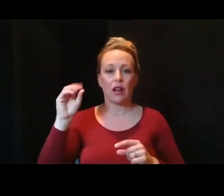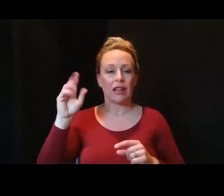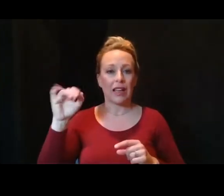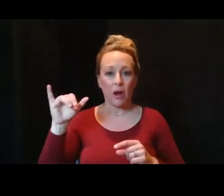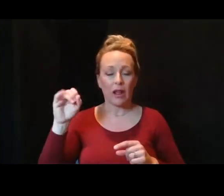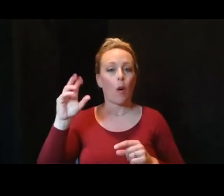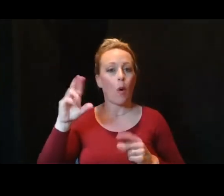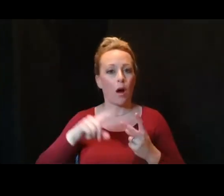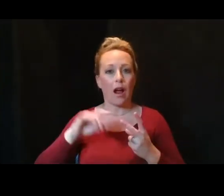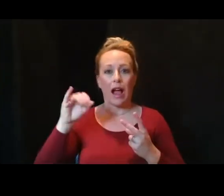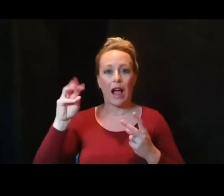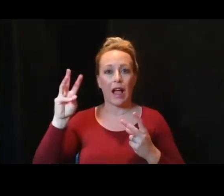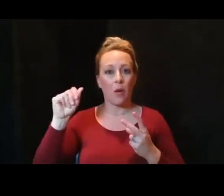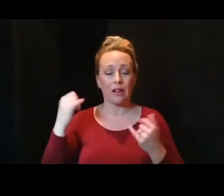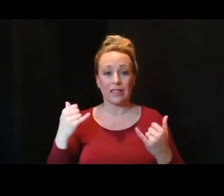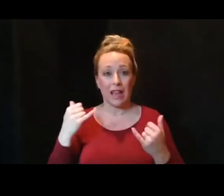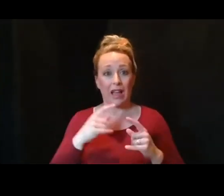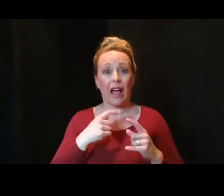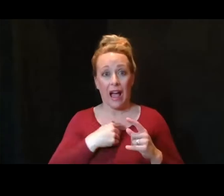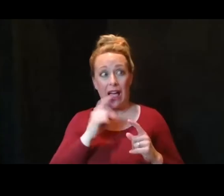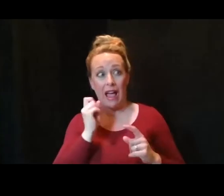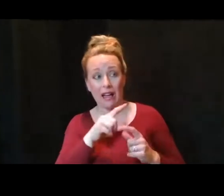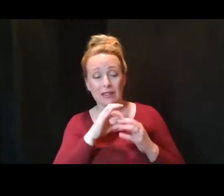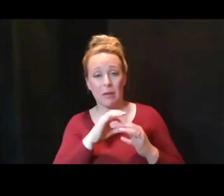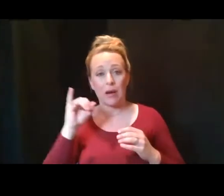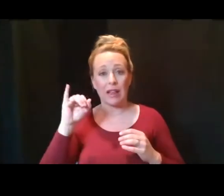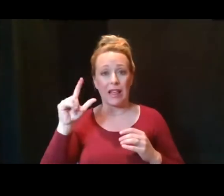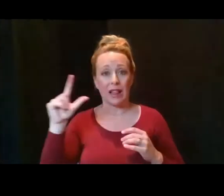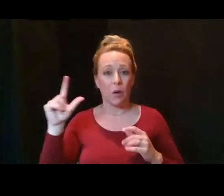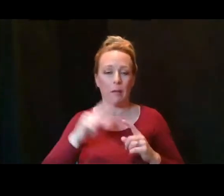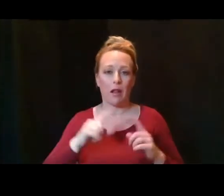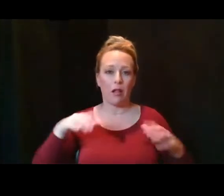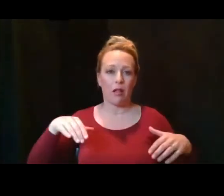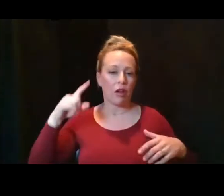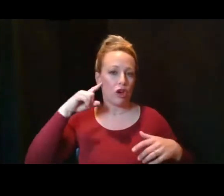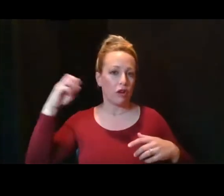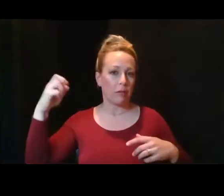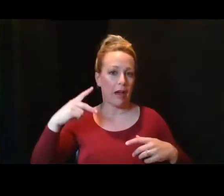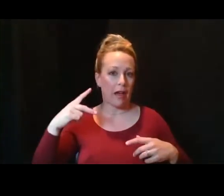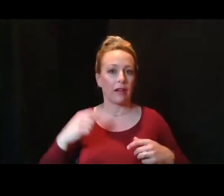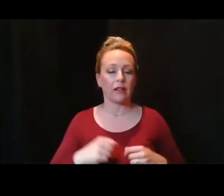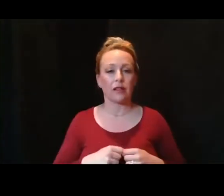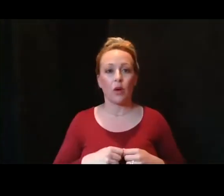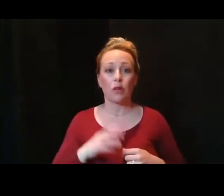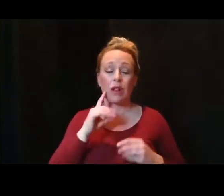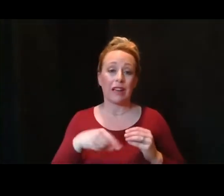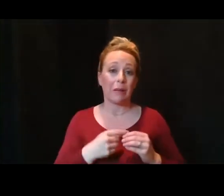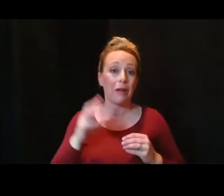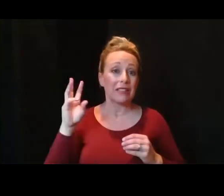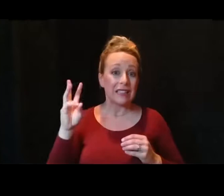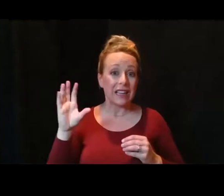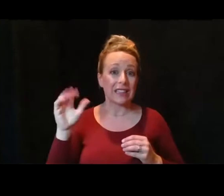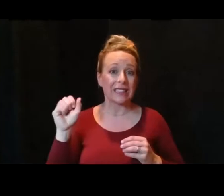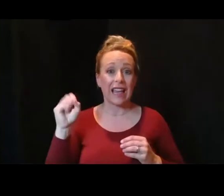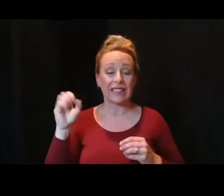and I've inquired about Illinois but haven't heard yet. Again, we're talking about six cases in the entire